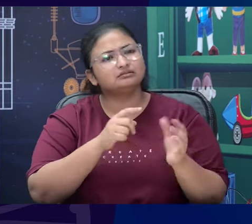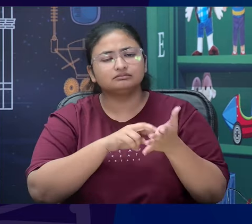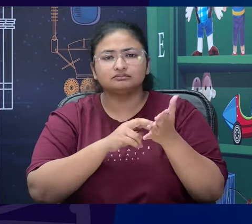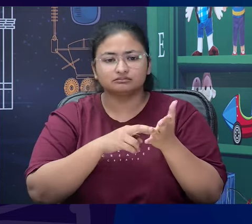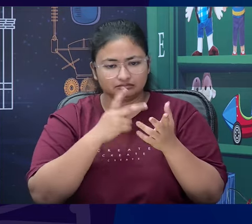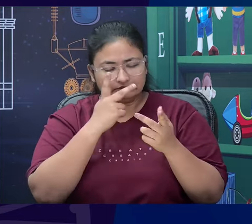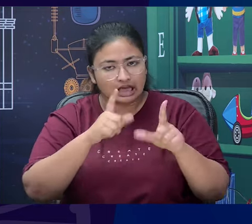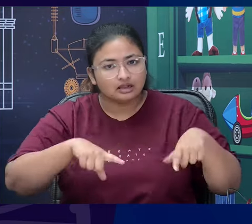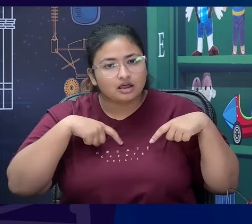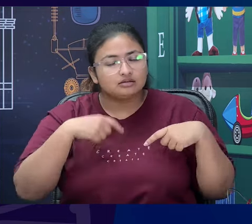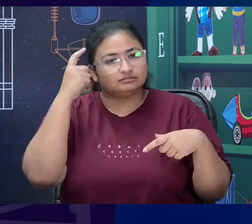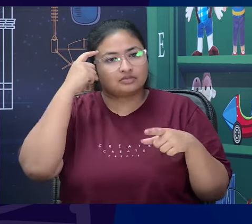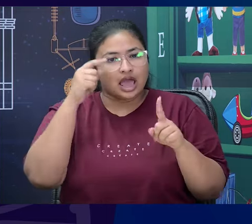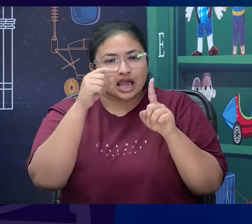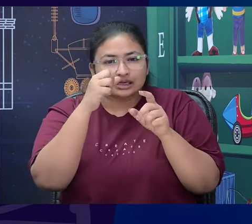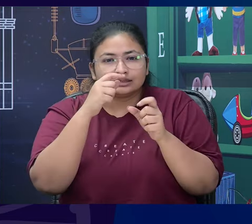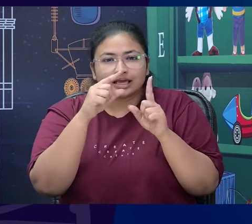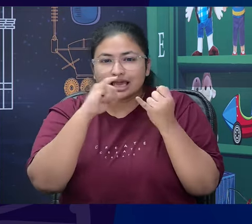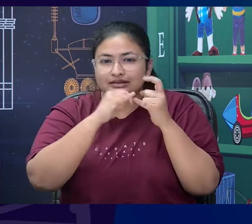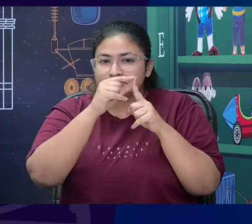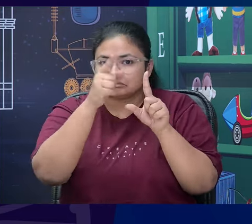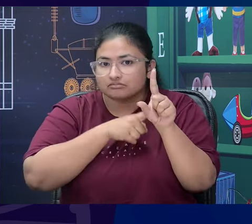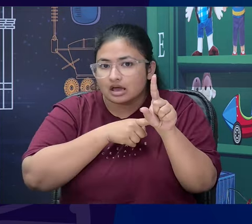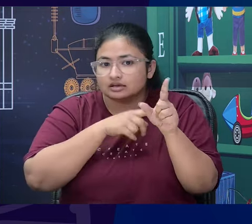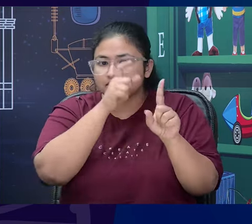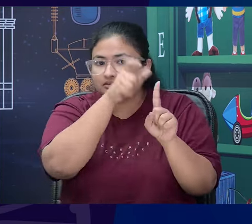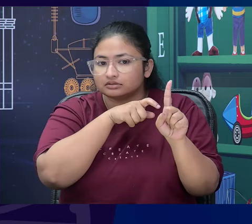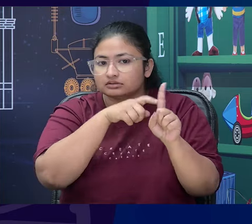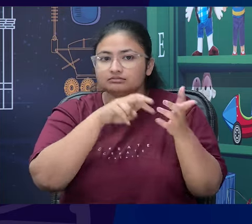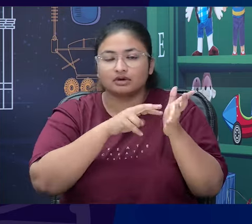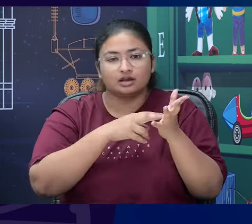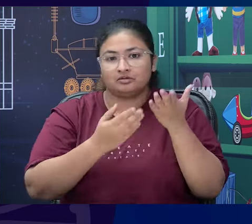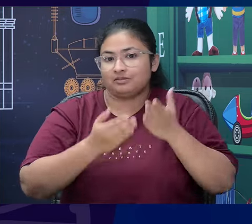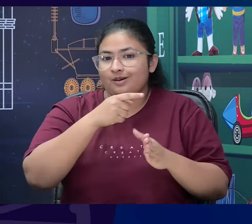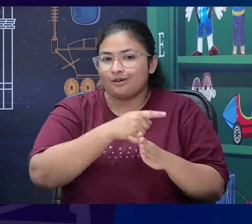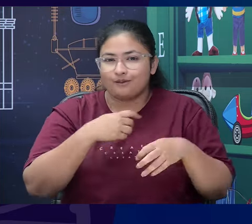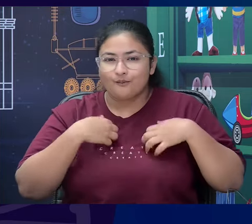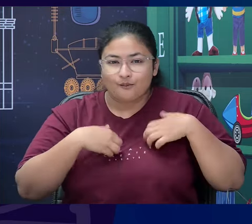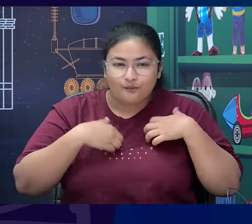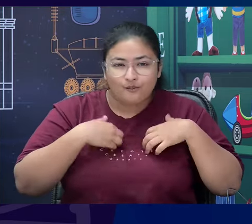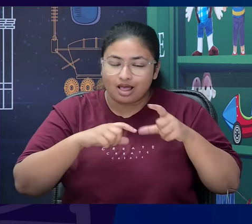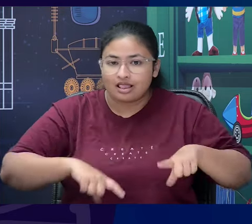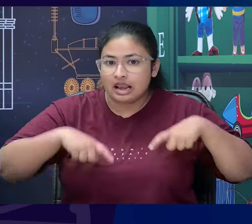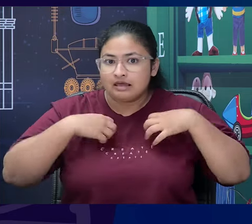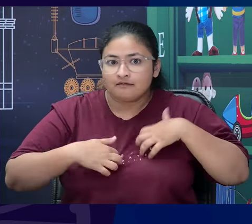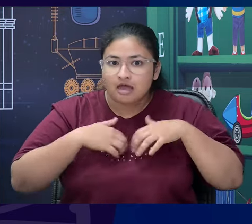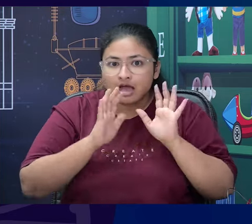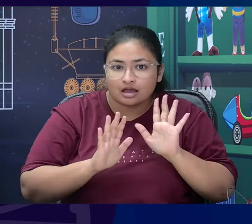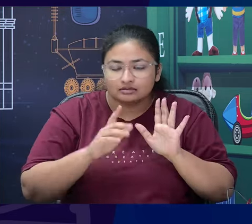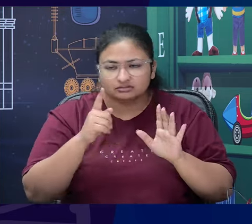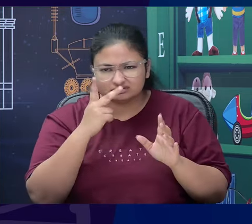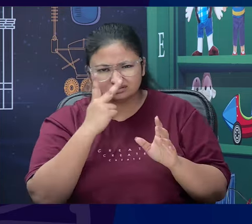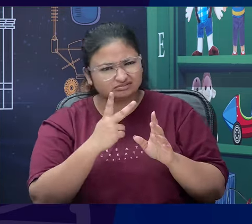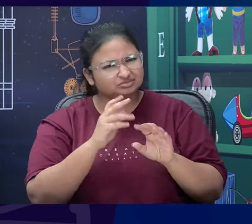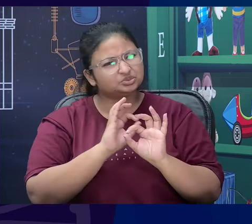Ausible and they are walking down the musty corridor of a gloomy French hotel. So, the hotel is